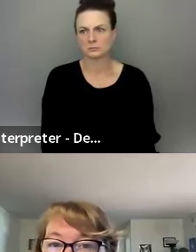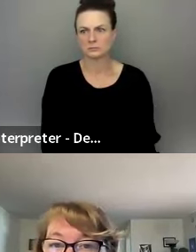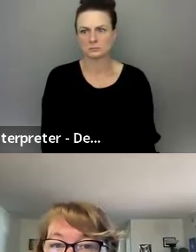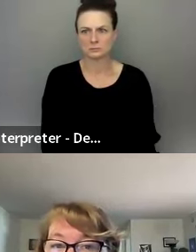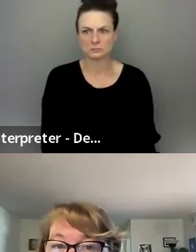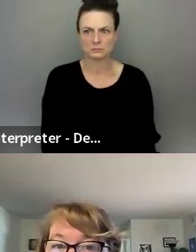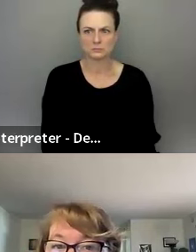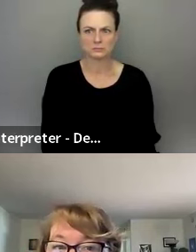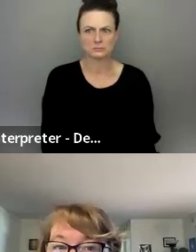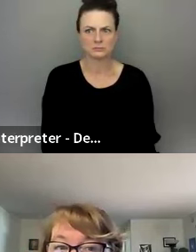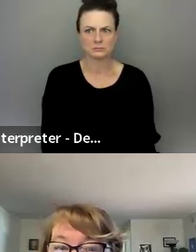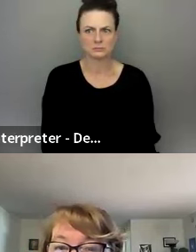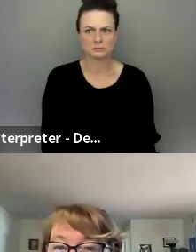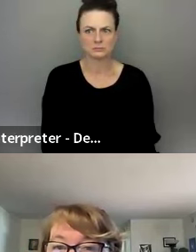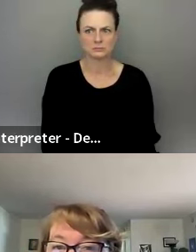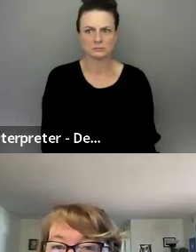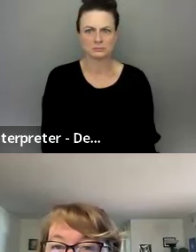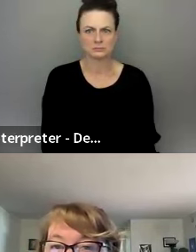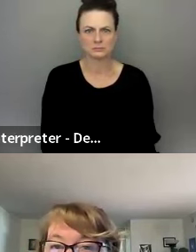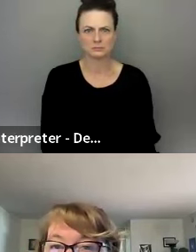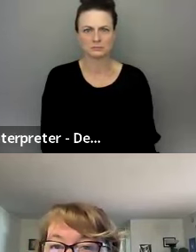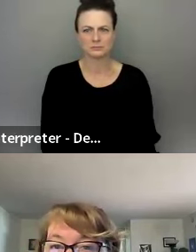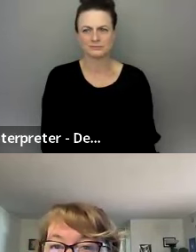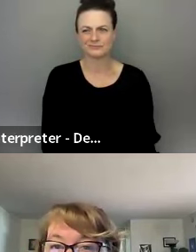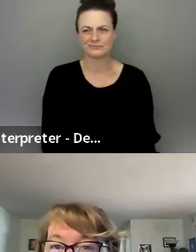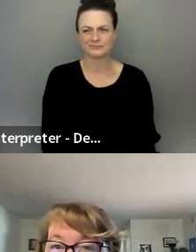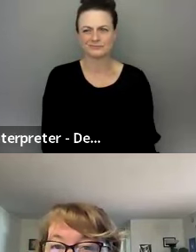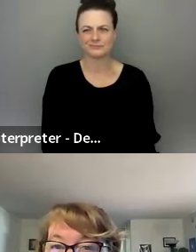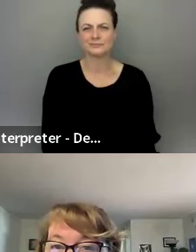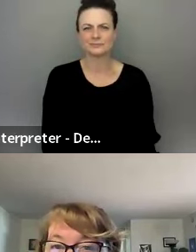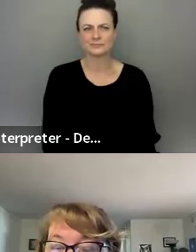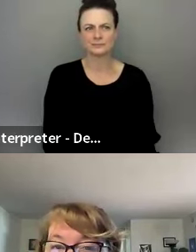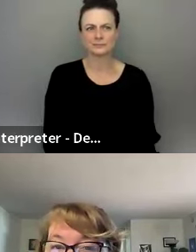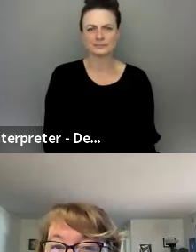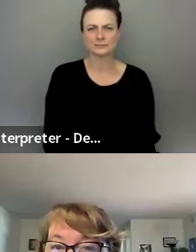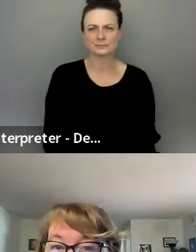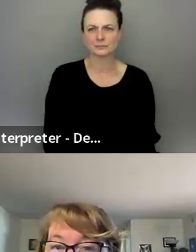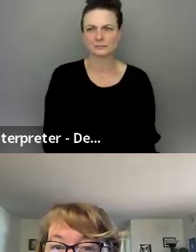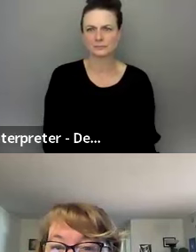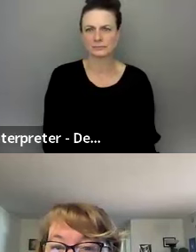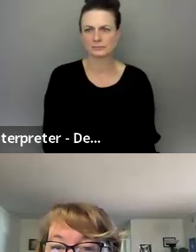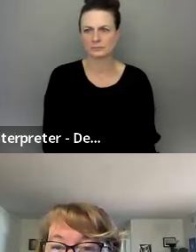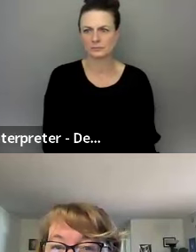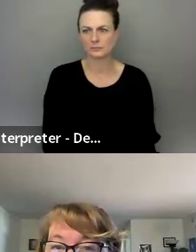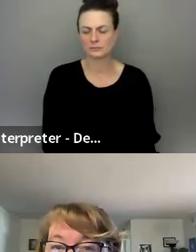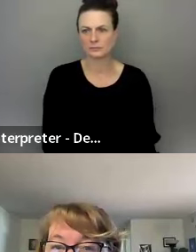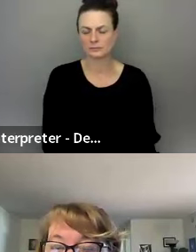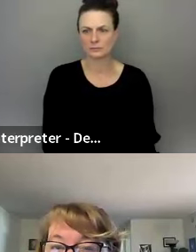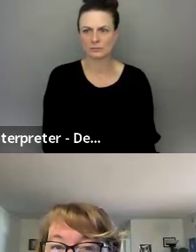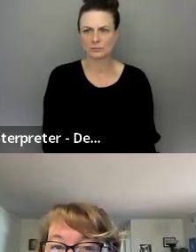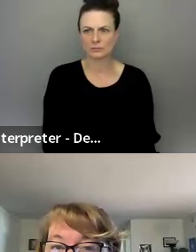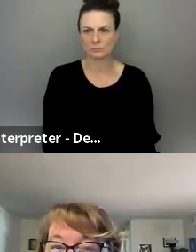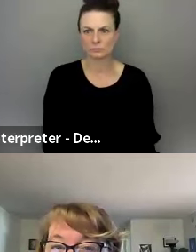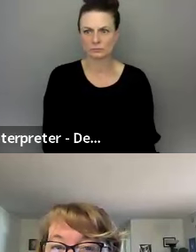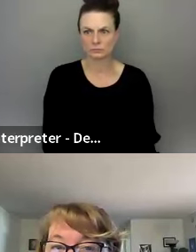questions, right? So we don't know how many, you never know how many people are going to watch live cause that's the wild card. So you have